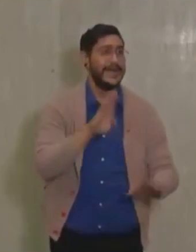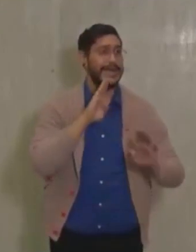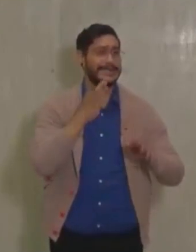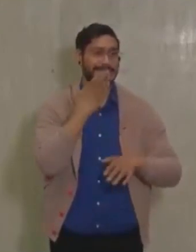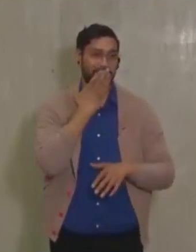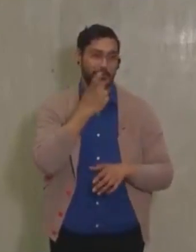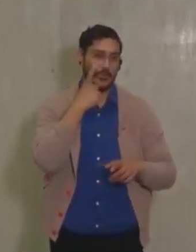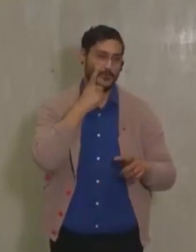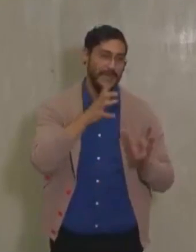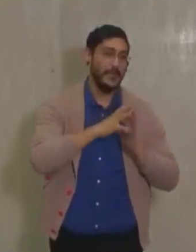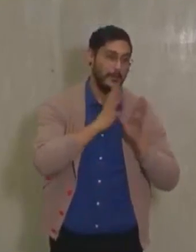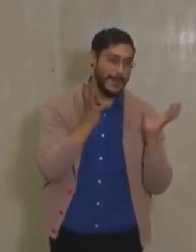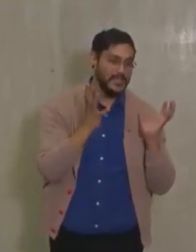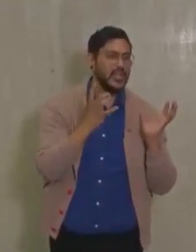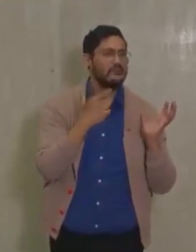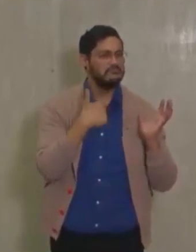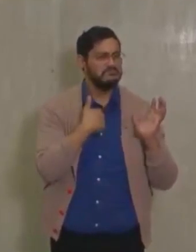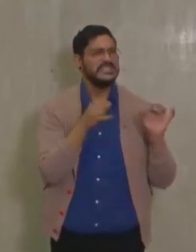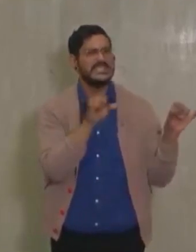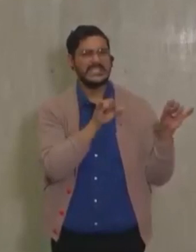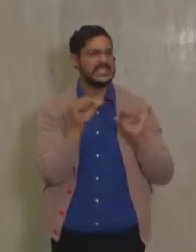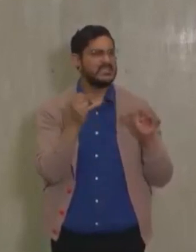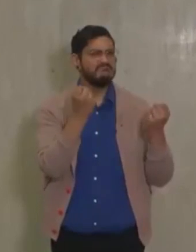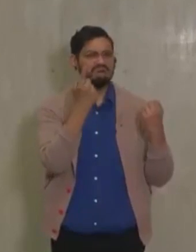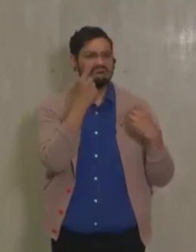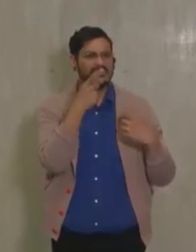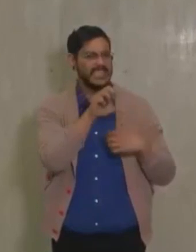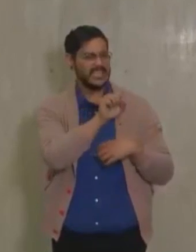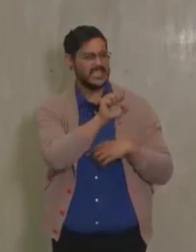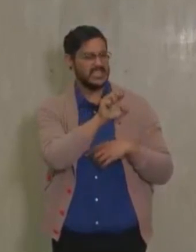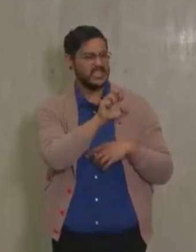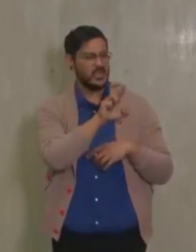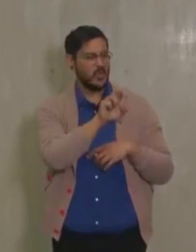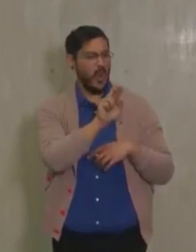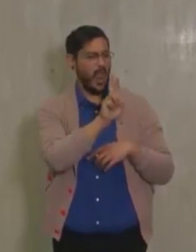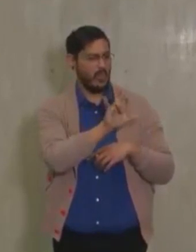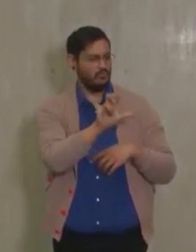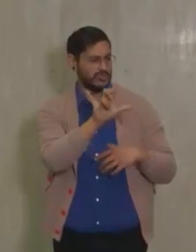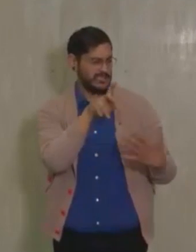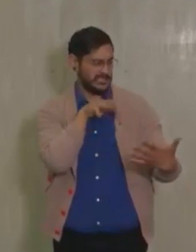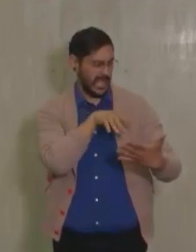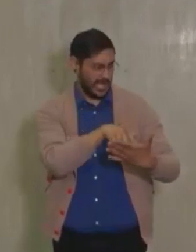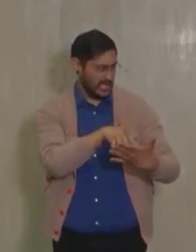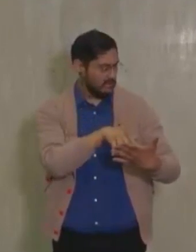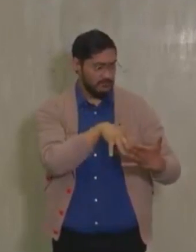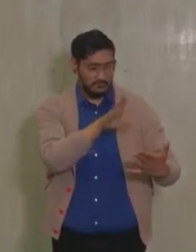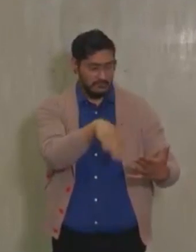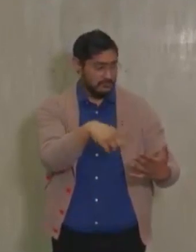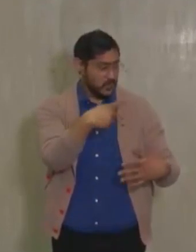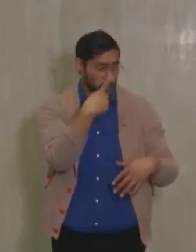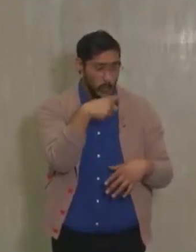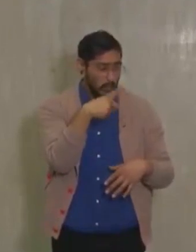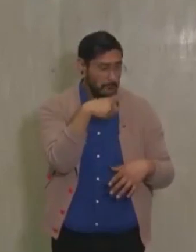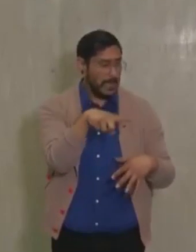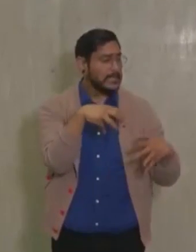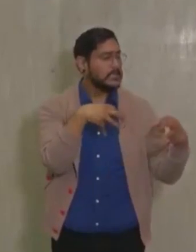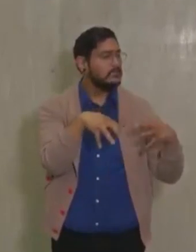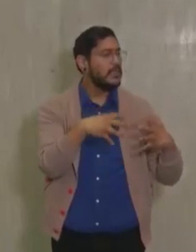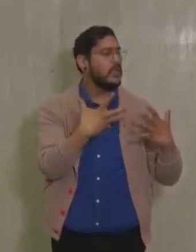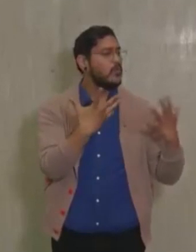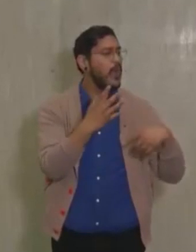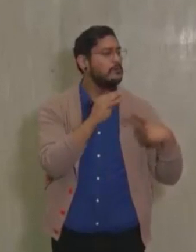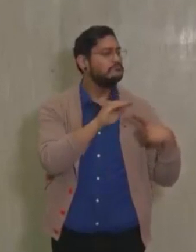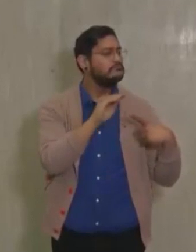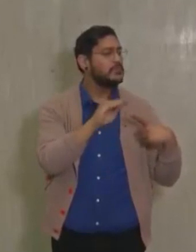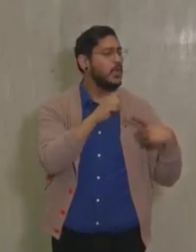Also interested in the serology study. First of all, could you tell us what was the rate of